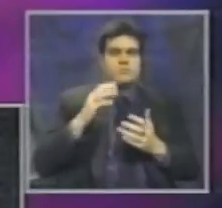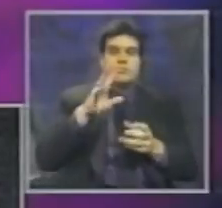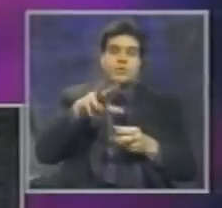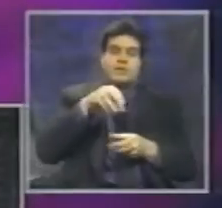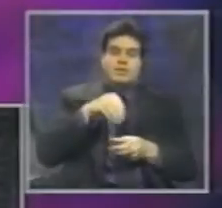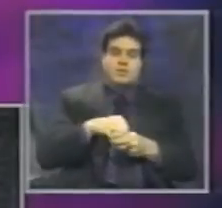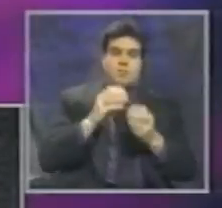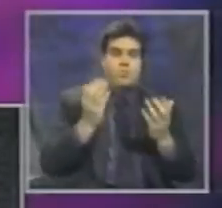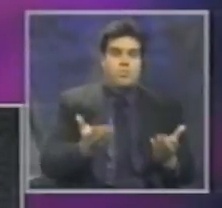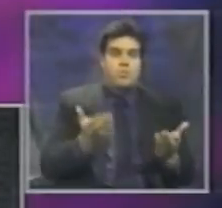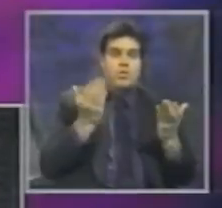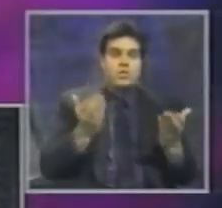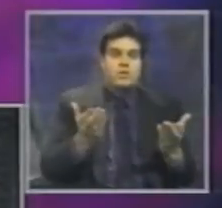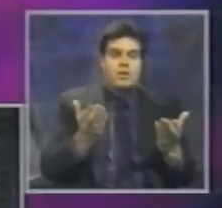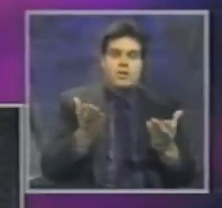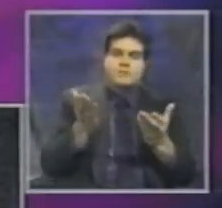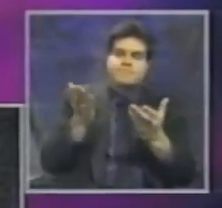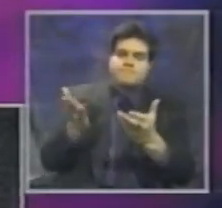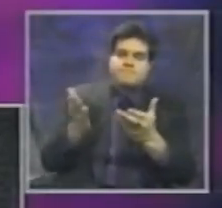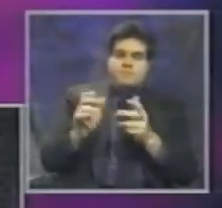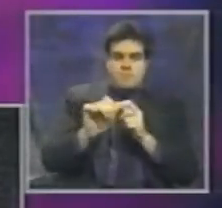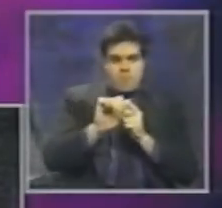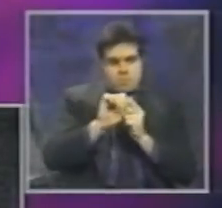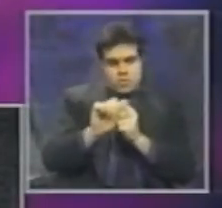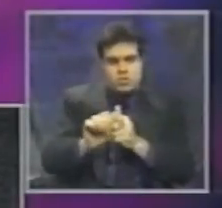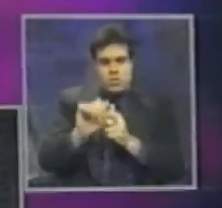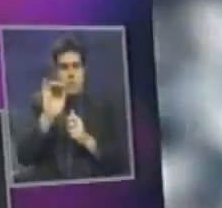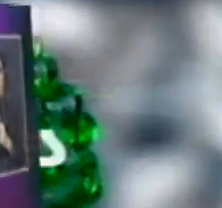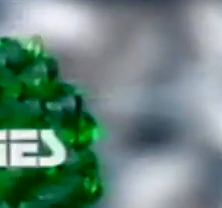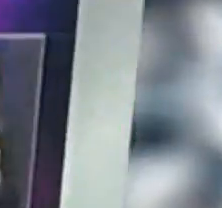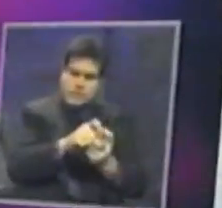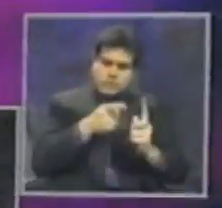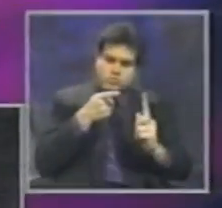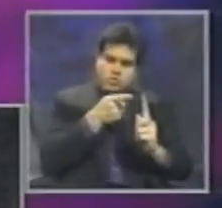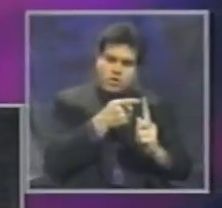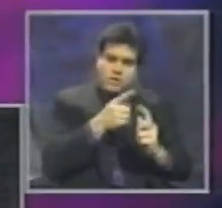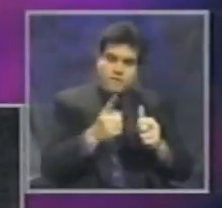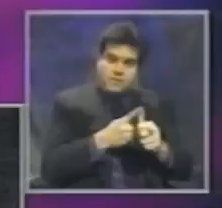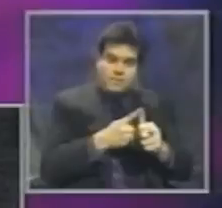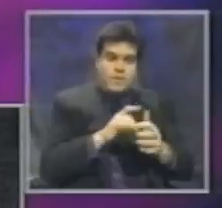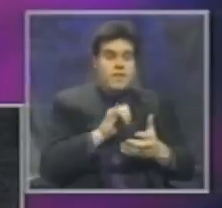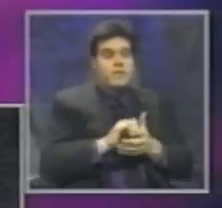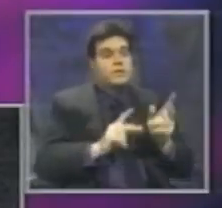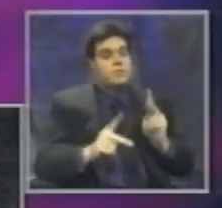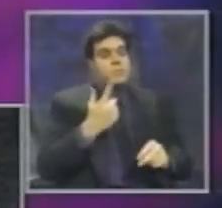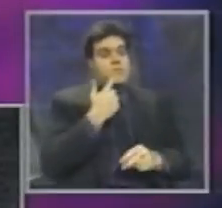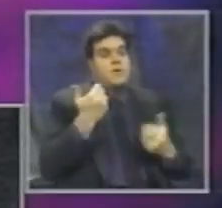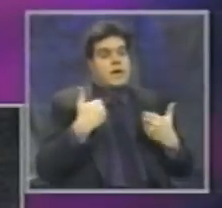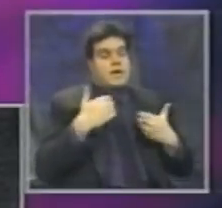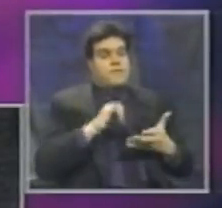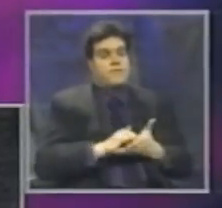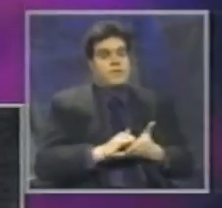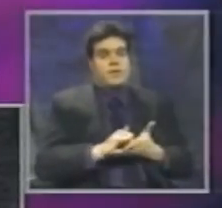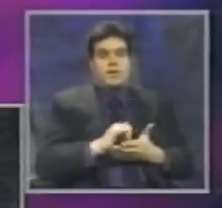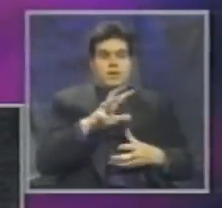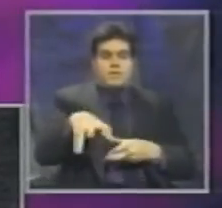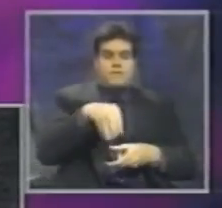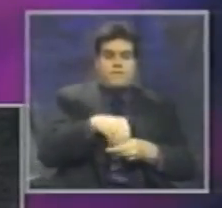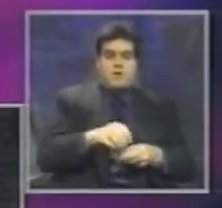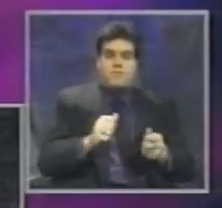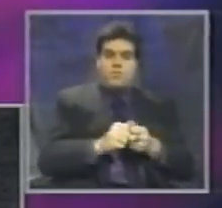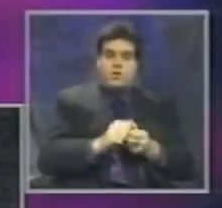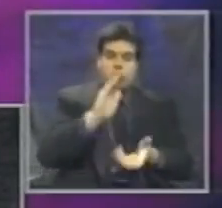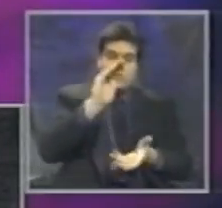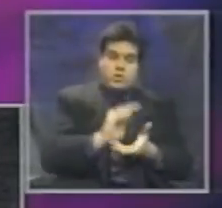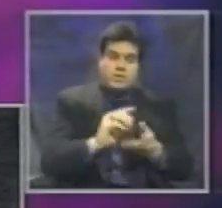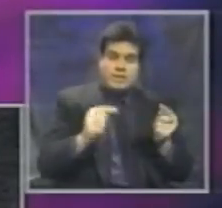proposal, and pursue their acceptance. People who have a stake in reducing injury in your community will